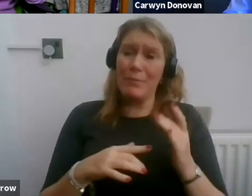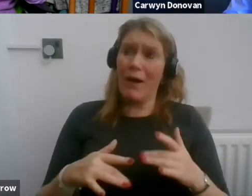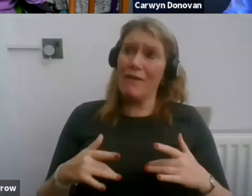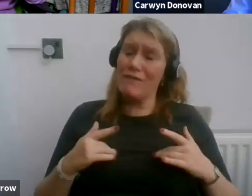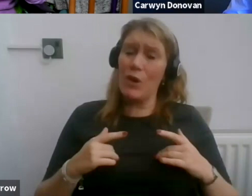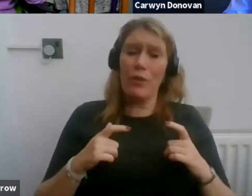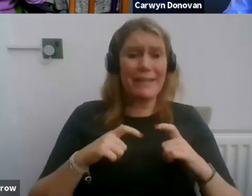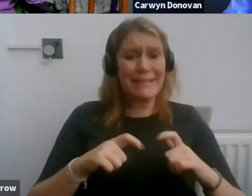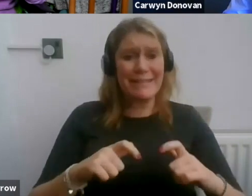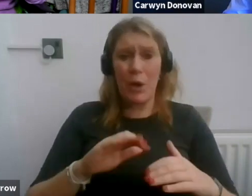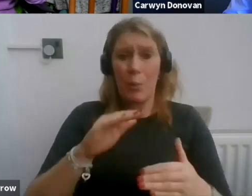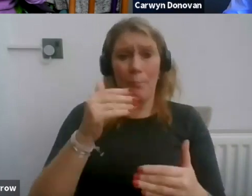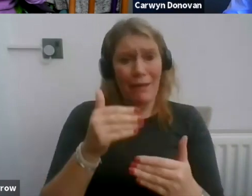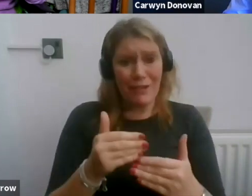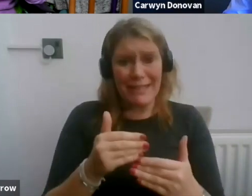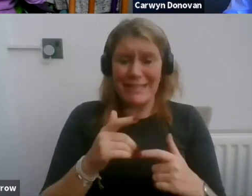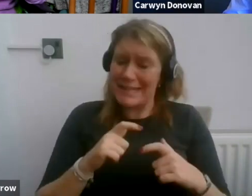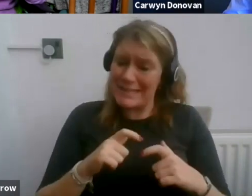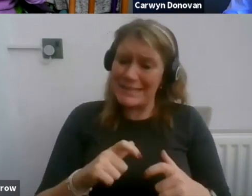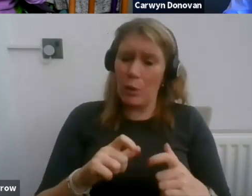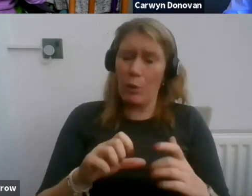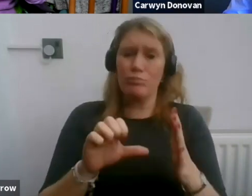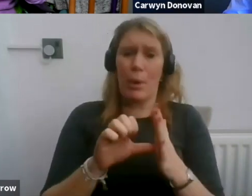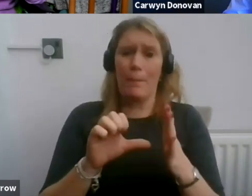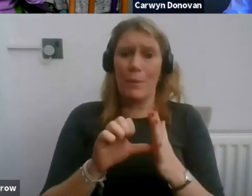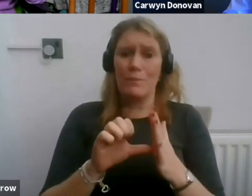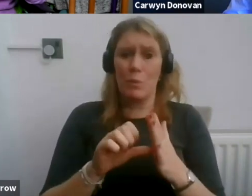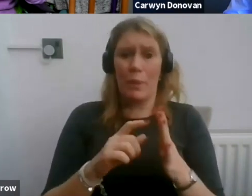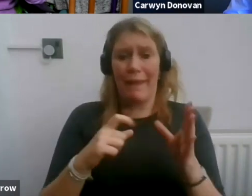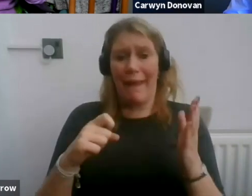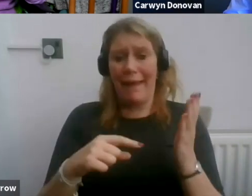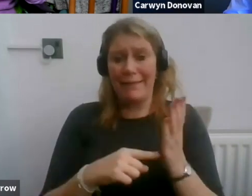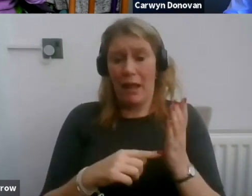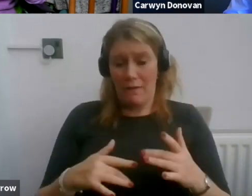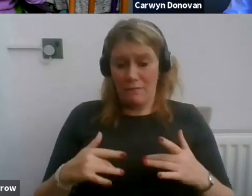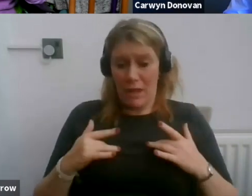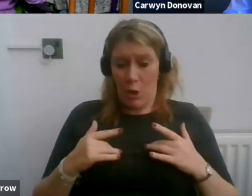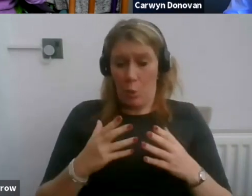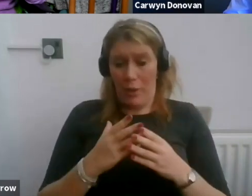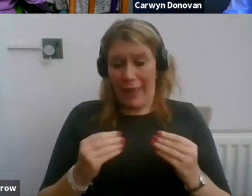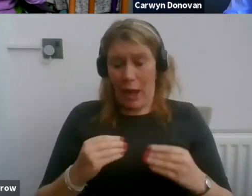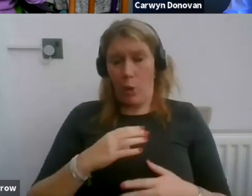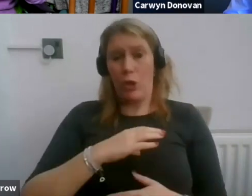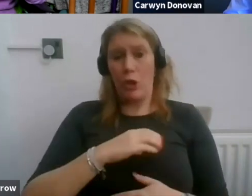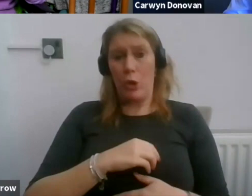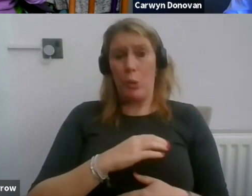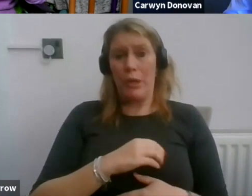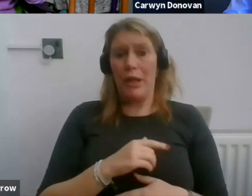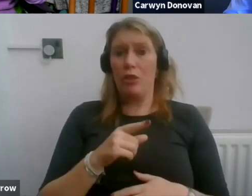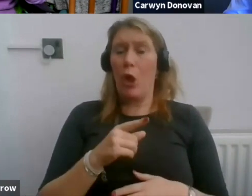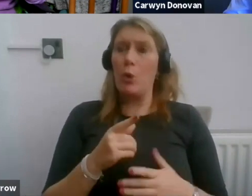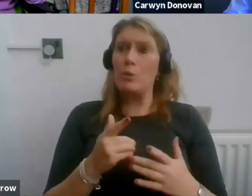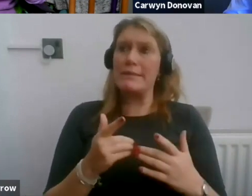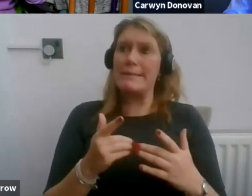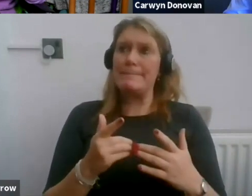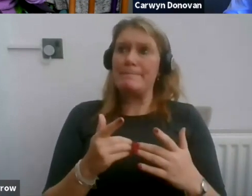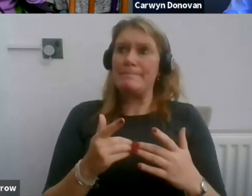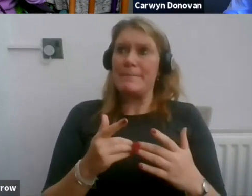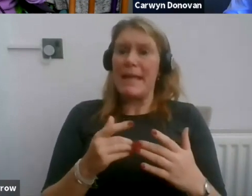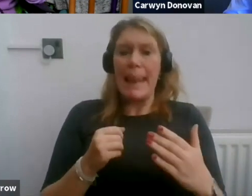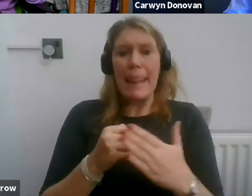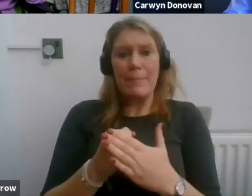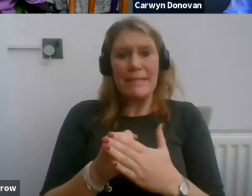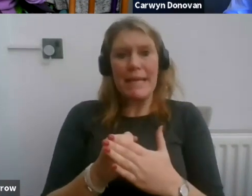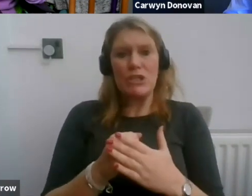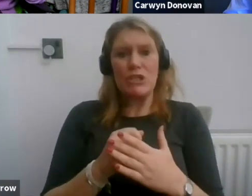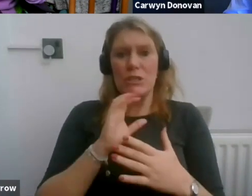limitations. And I do fear that without trades unions, them limitations will be exploited